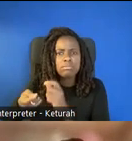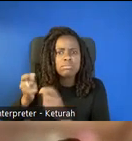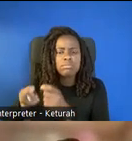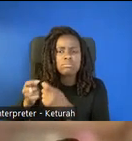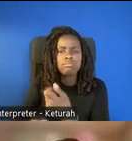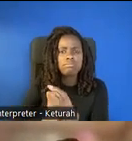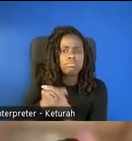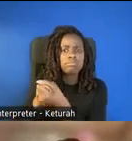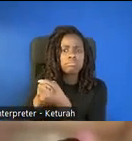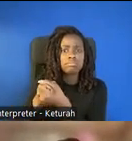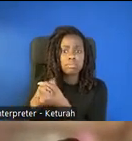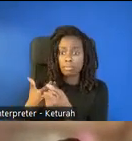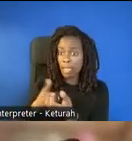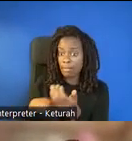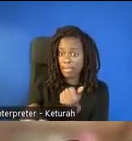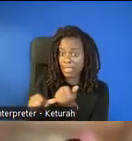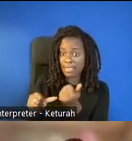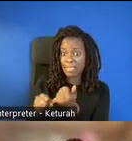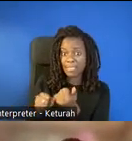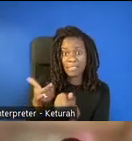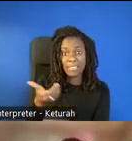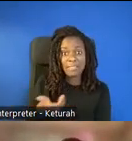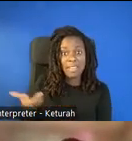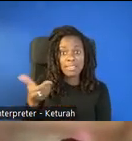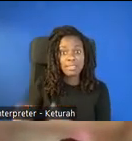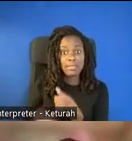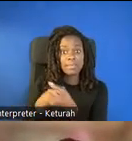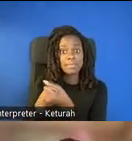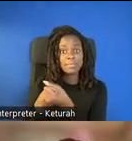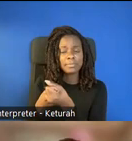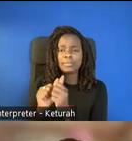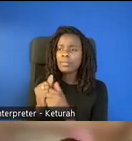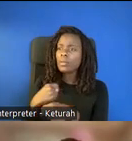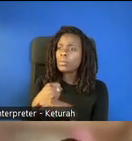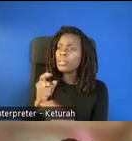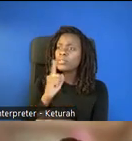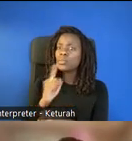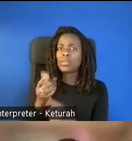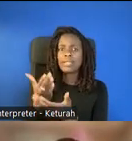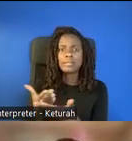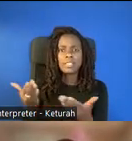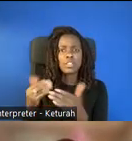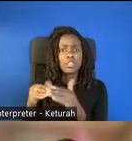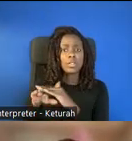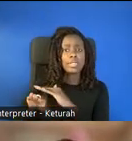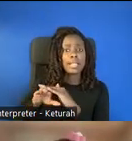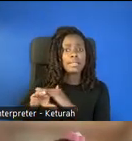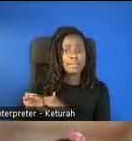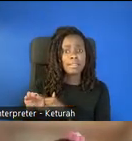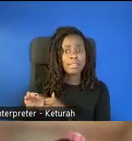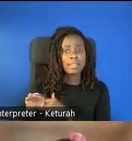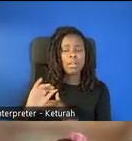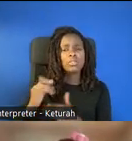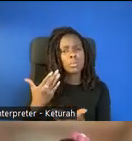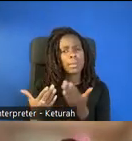assistive devices that might be useful? What do I need to do to make sure the materials are accessible? And then also, maybe I need to